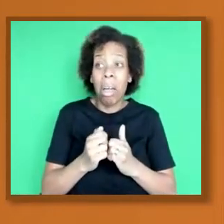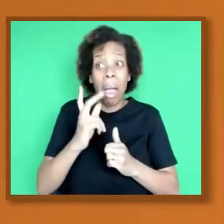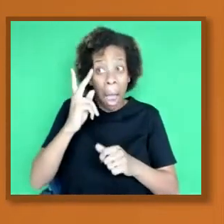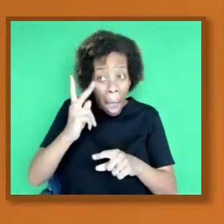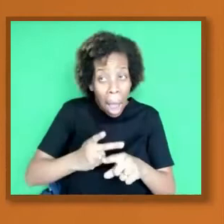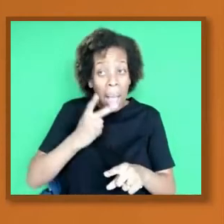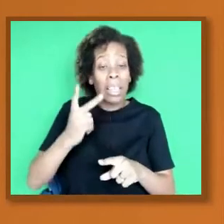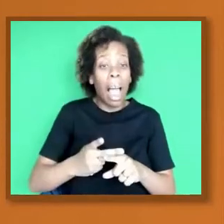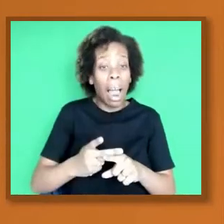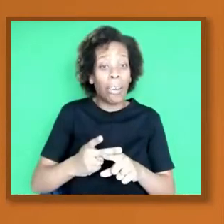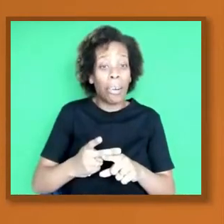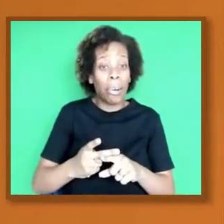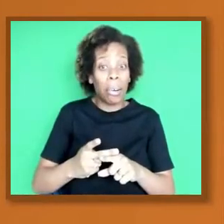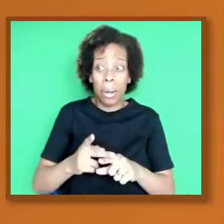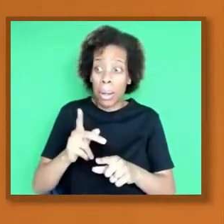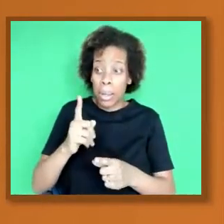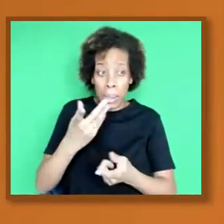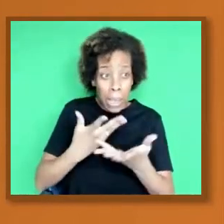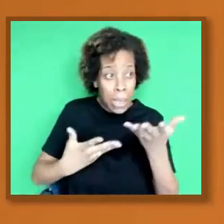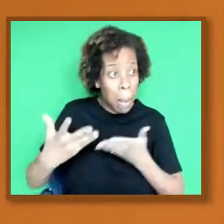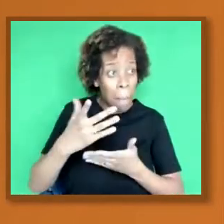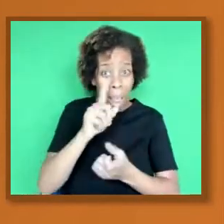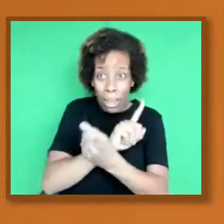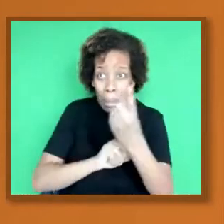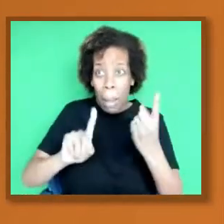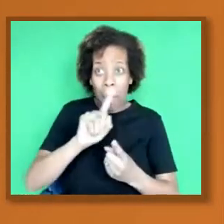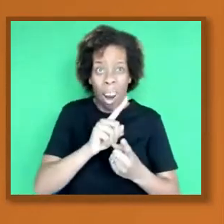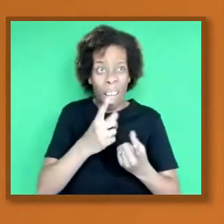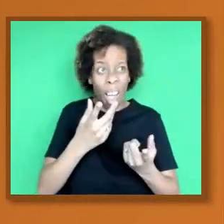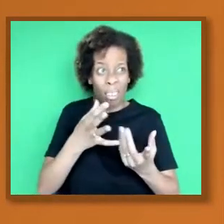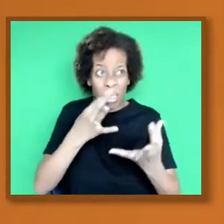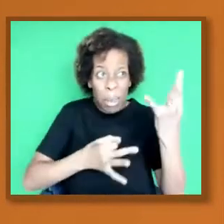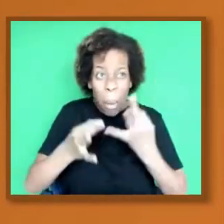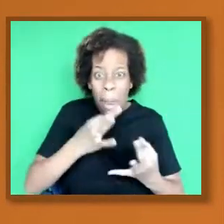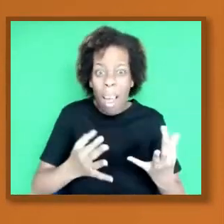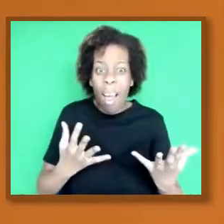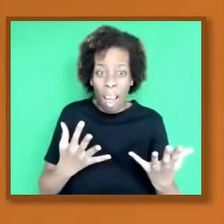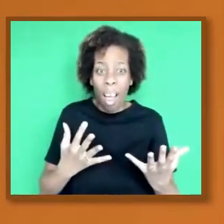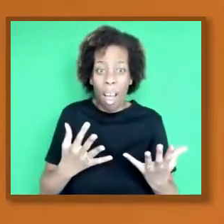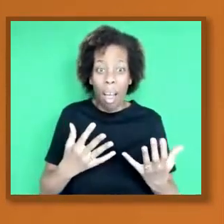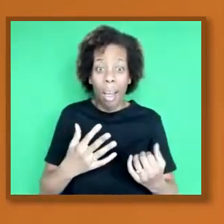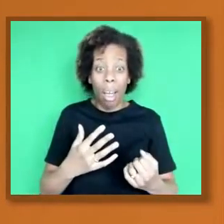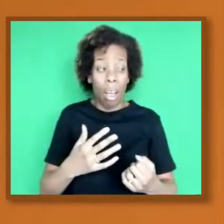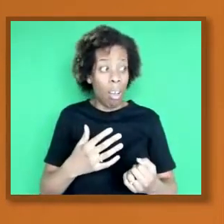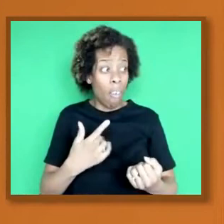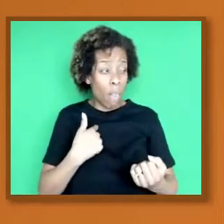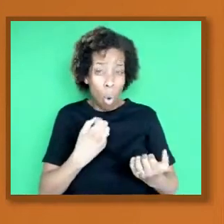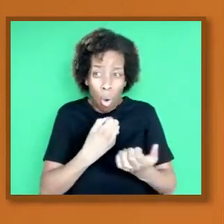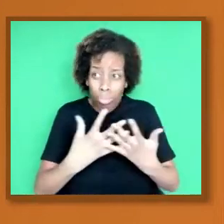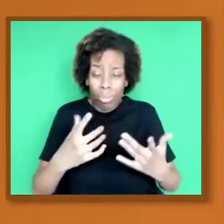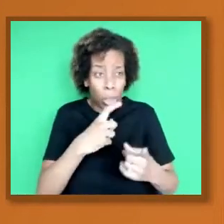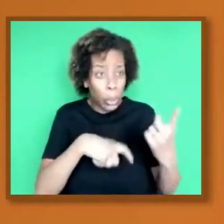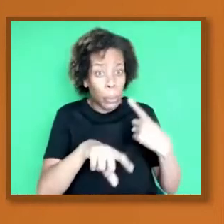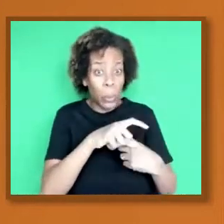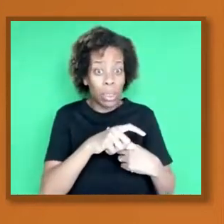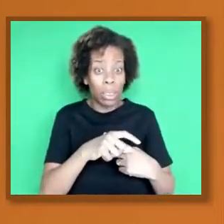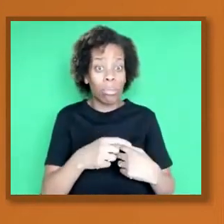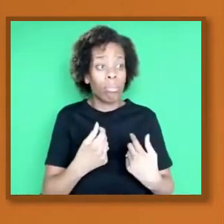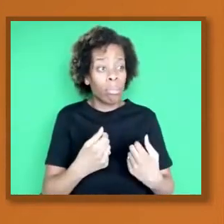seminar like this or a question like this, particularly in a lot of communities. We have a lot of local authorities with